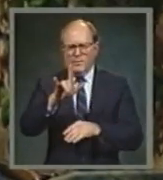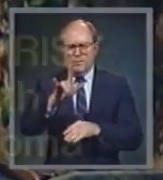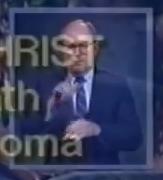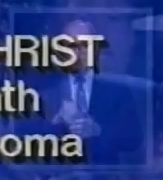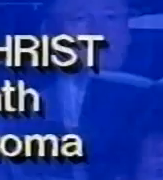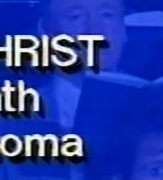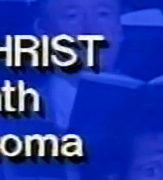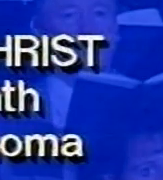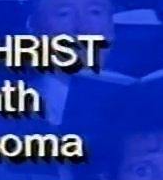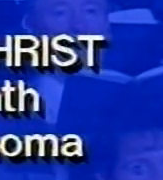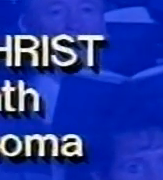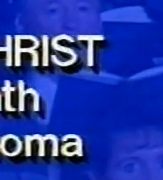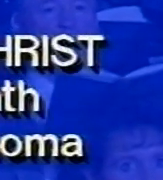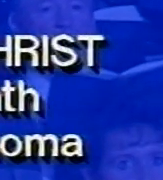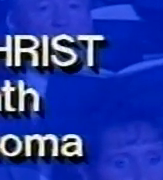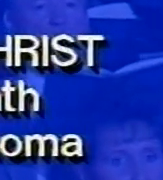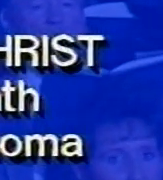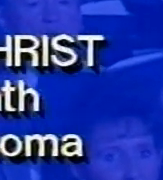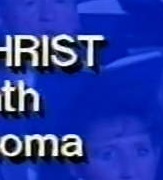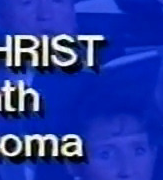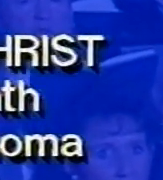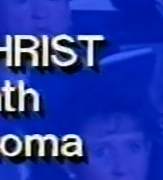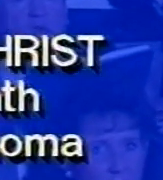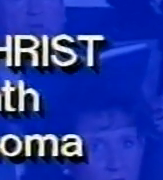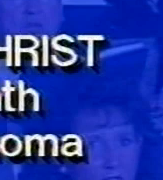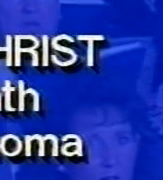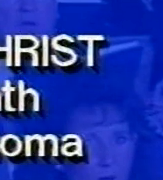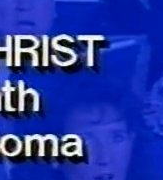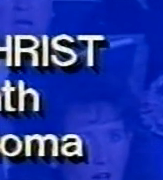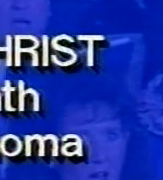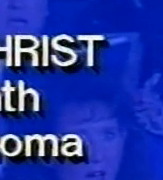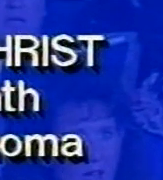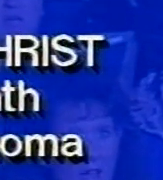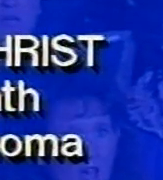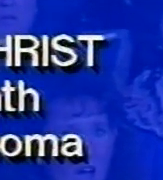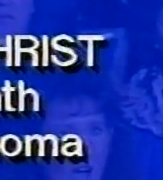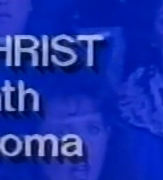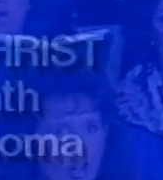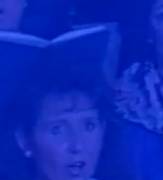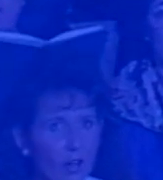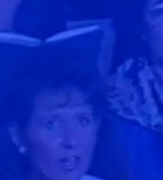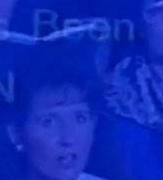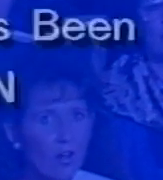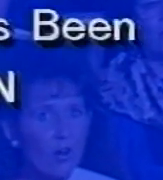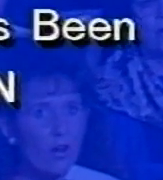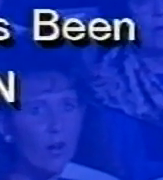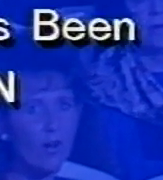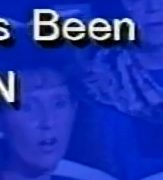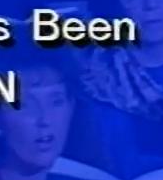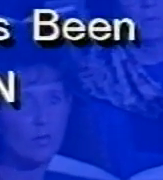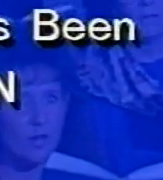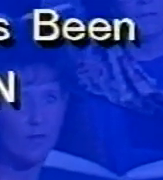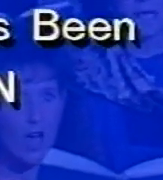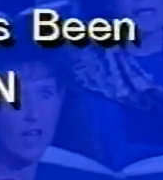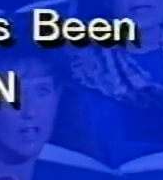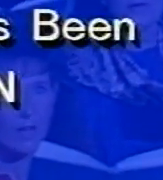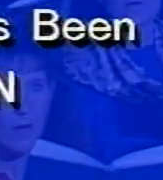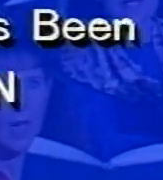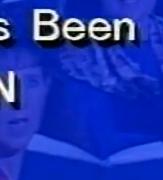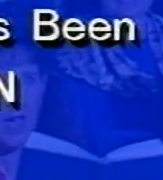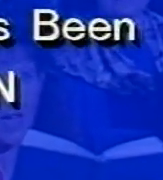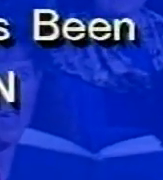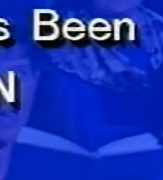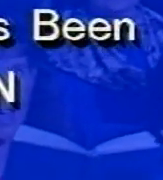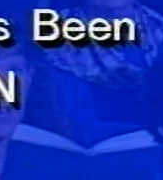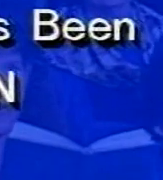I know the Lord will find